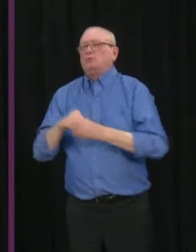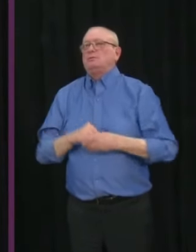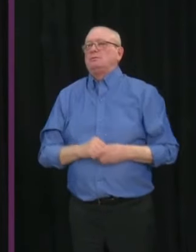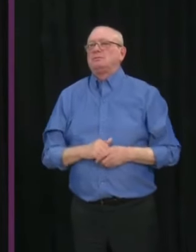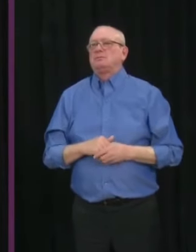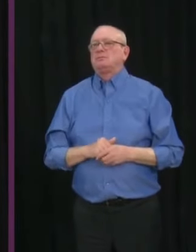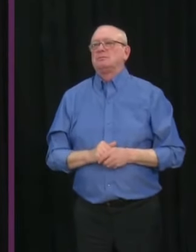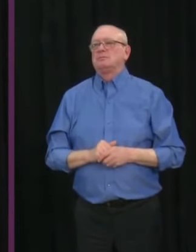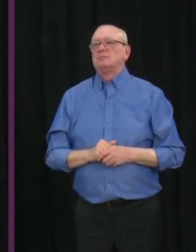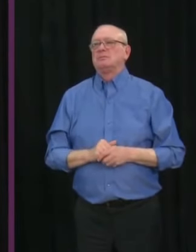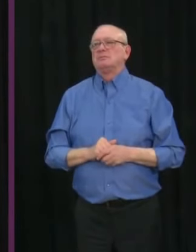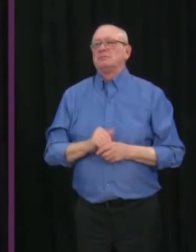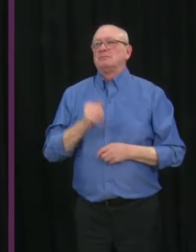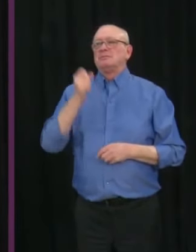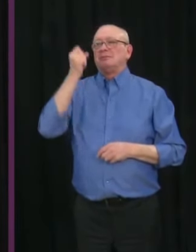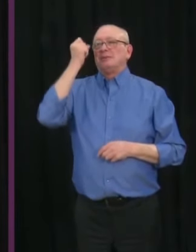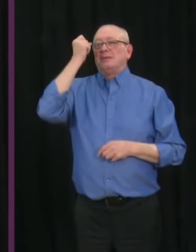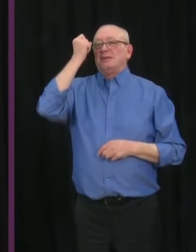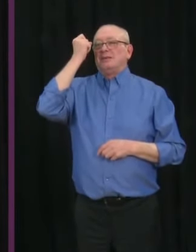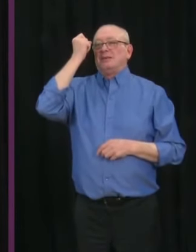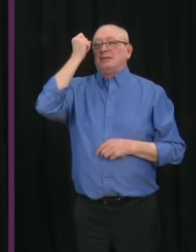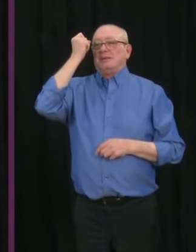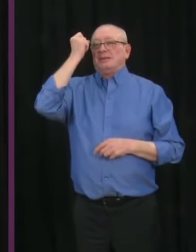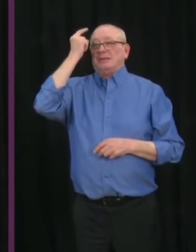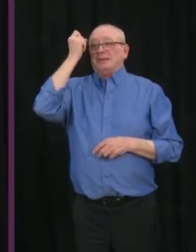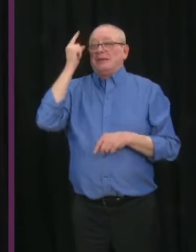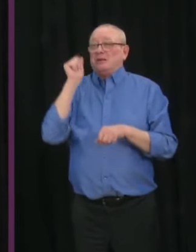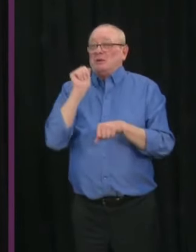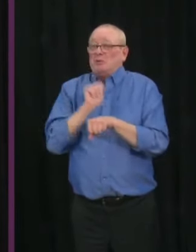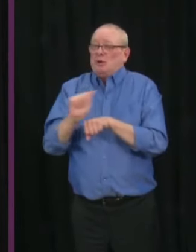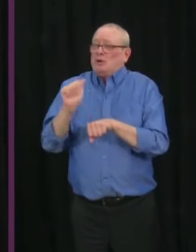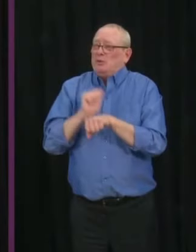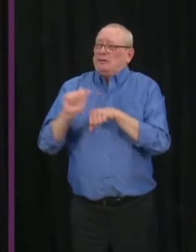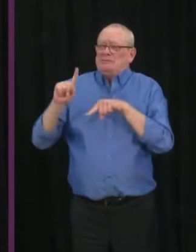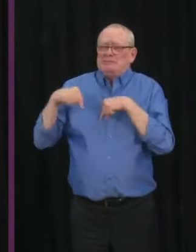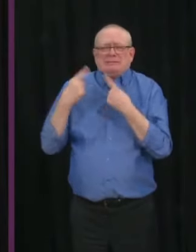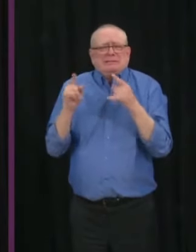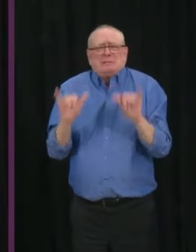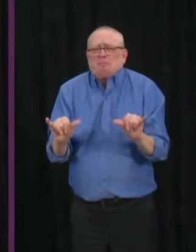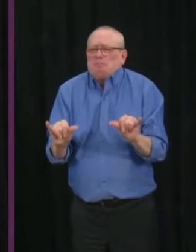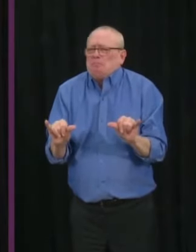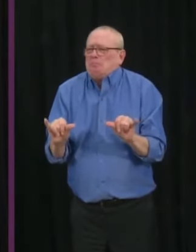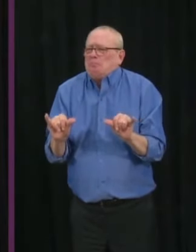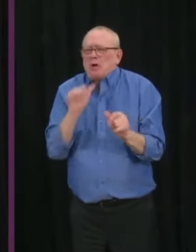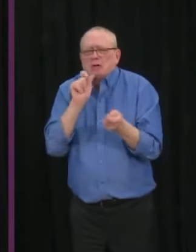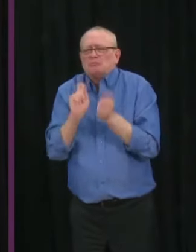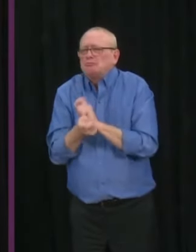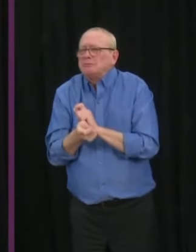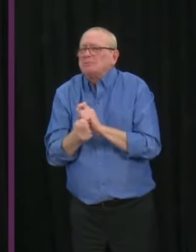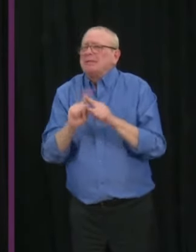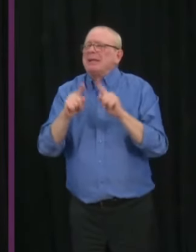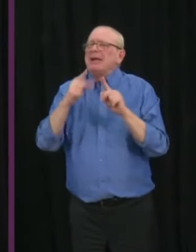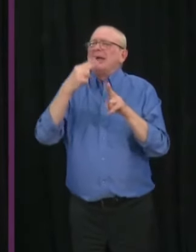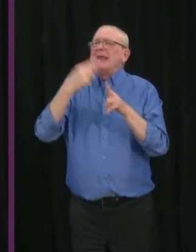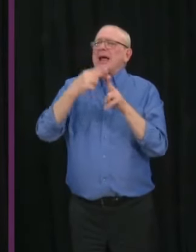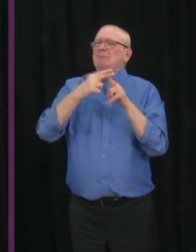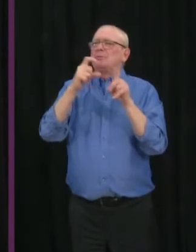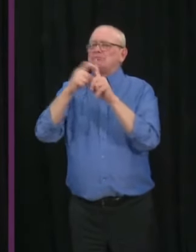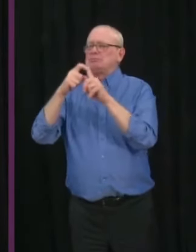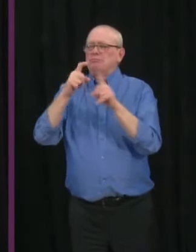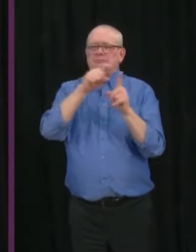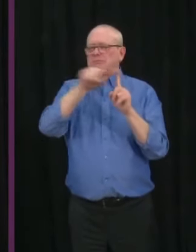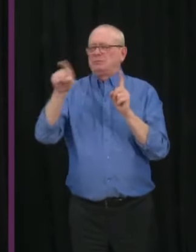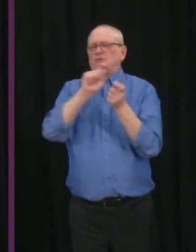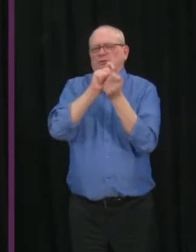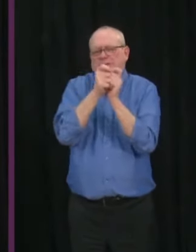not change the support that AHS is providing schools, or the contact tracing and other work that is conducted. We hope this